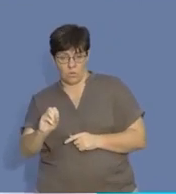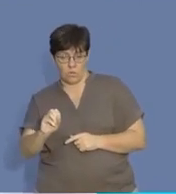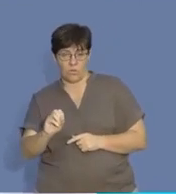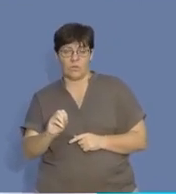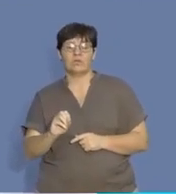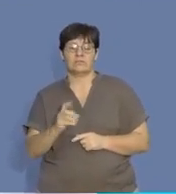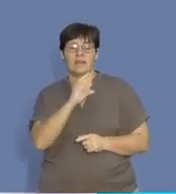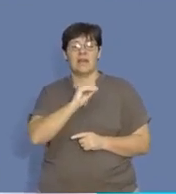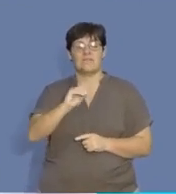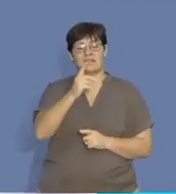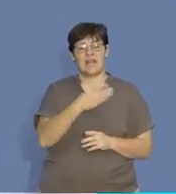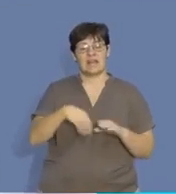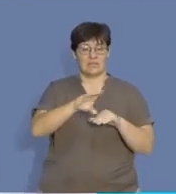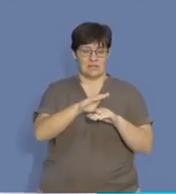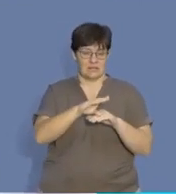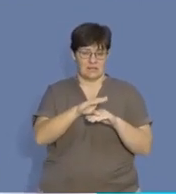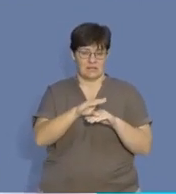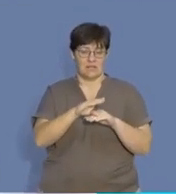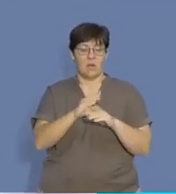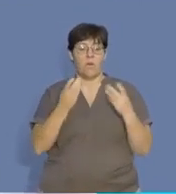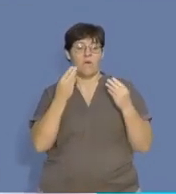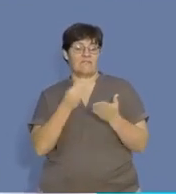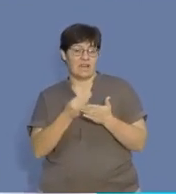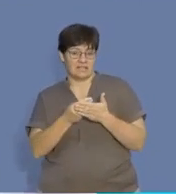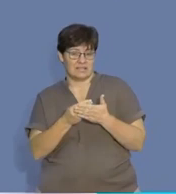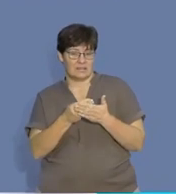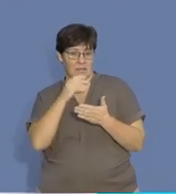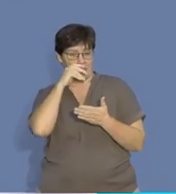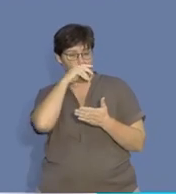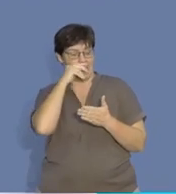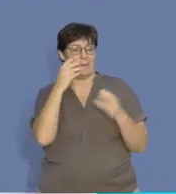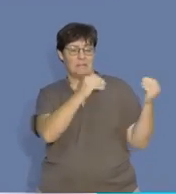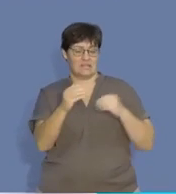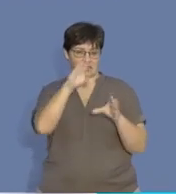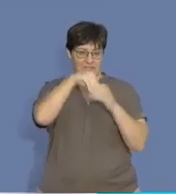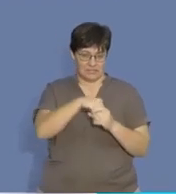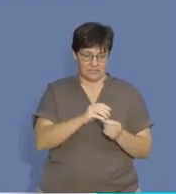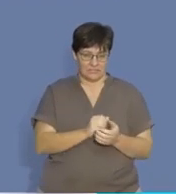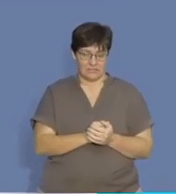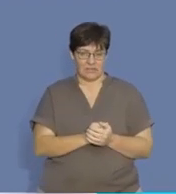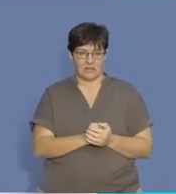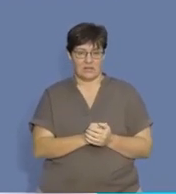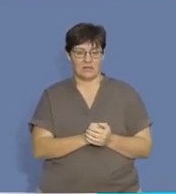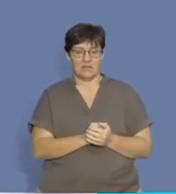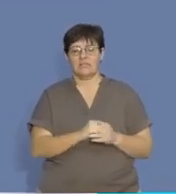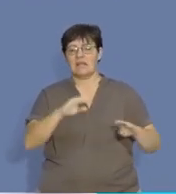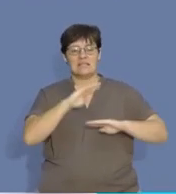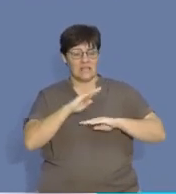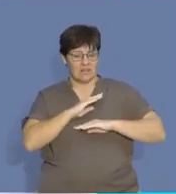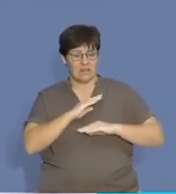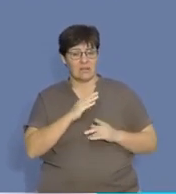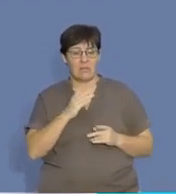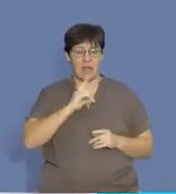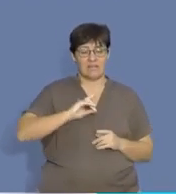they decided to invest their capital or invest their funds into a business. So, should they be